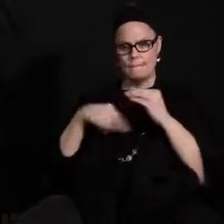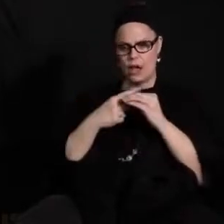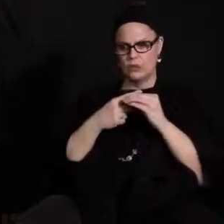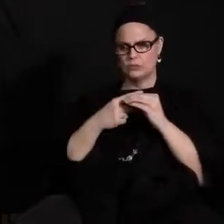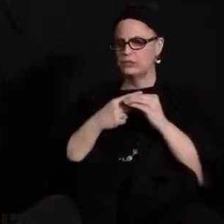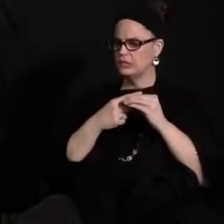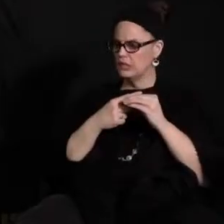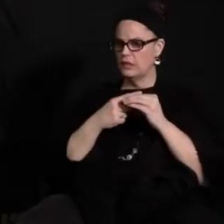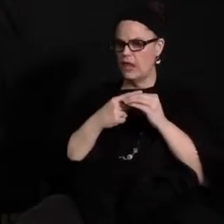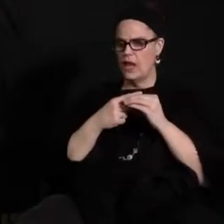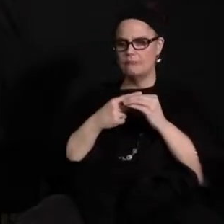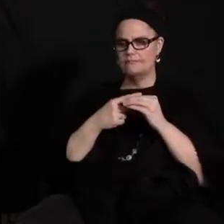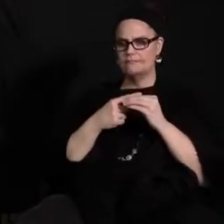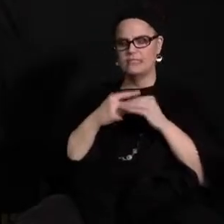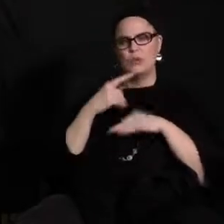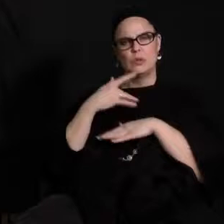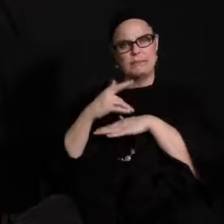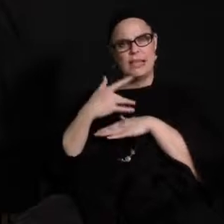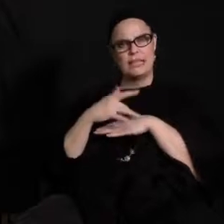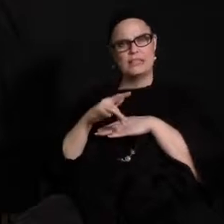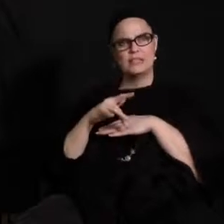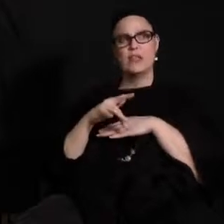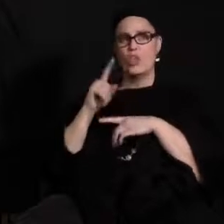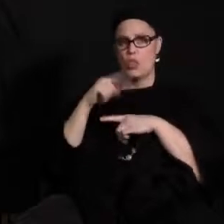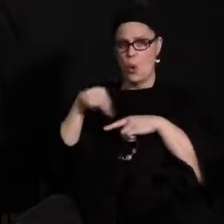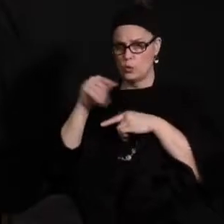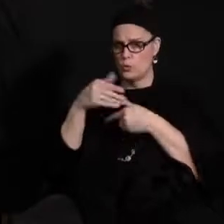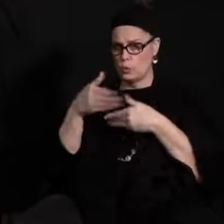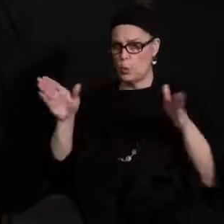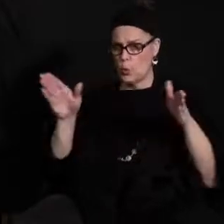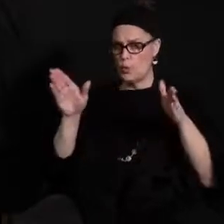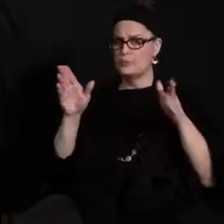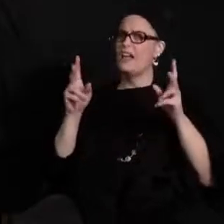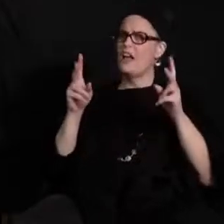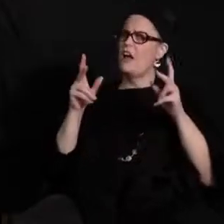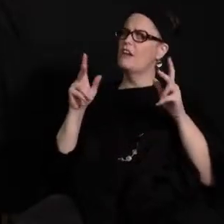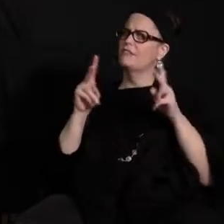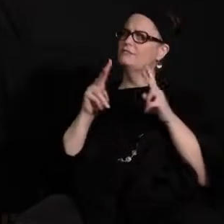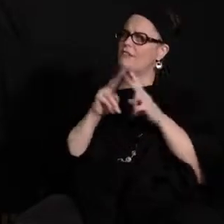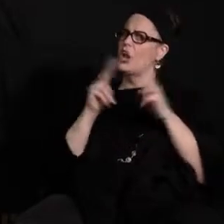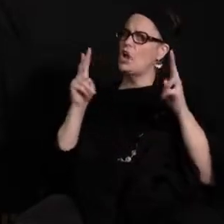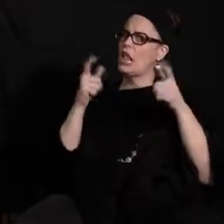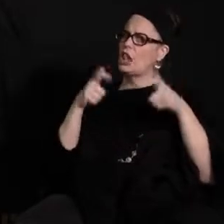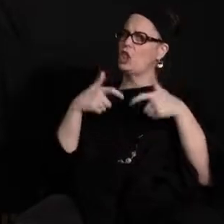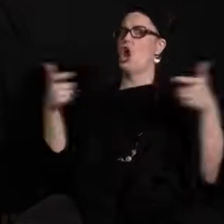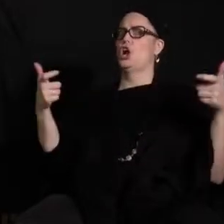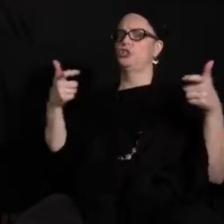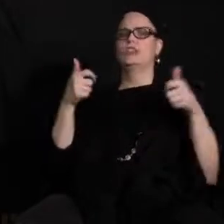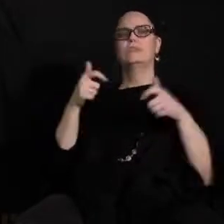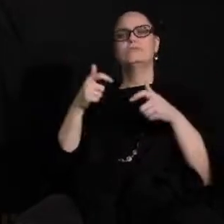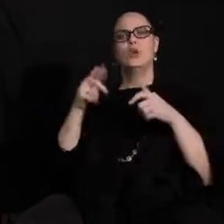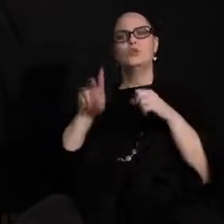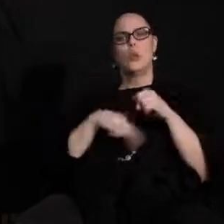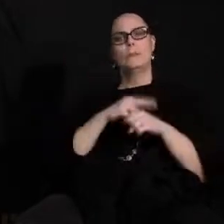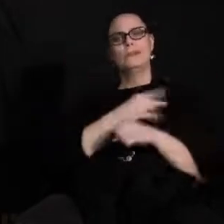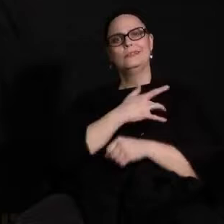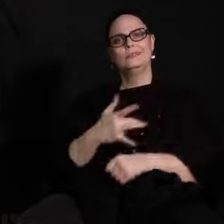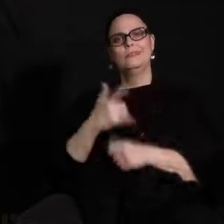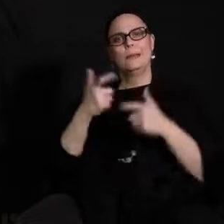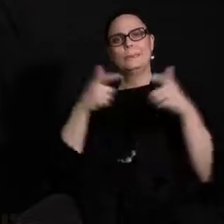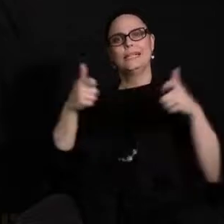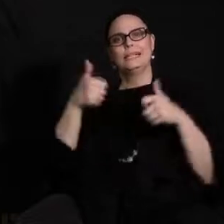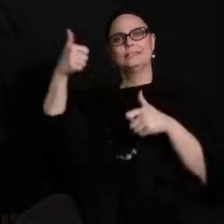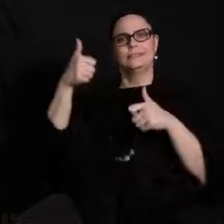rooms they're one of the larger rooms in the building so we are very confident that our orchestra and band